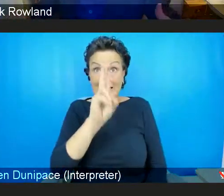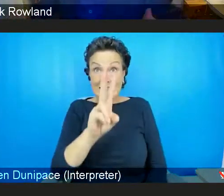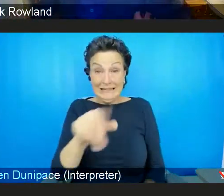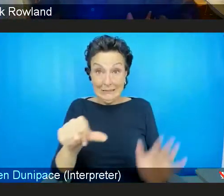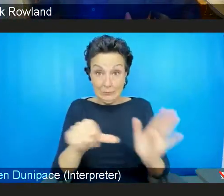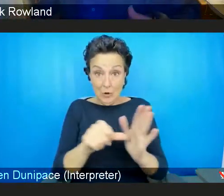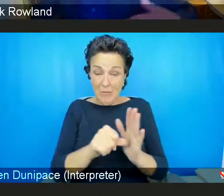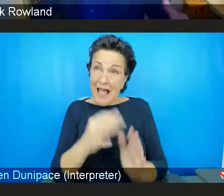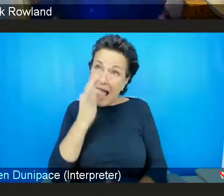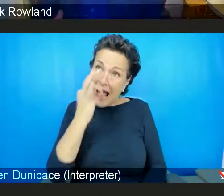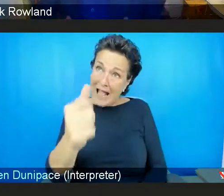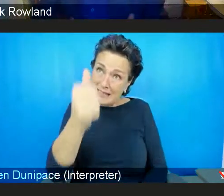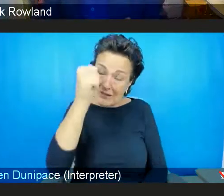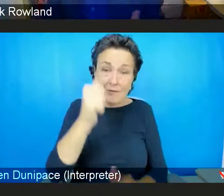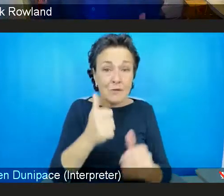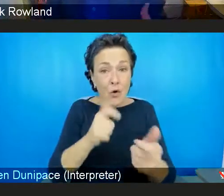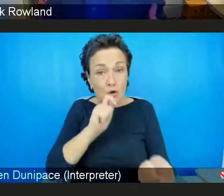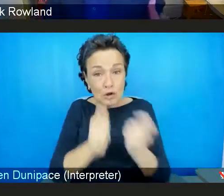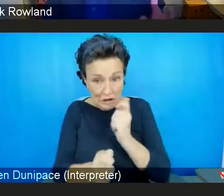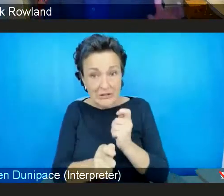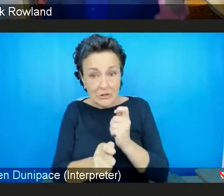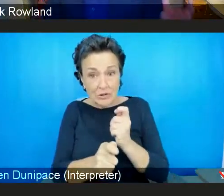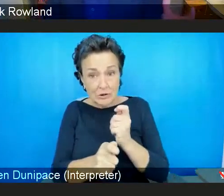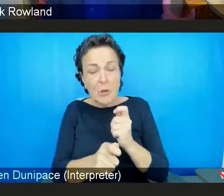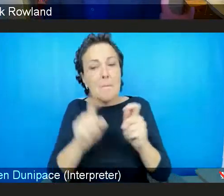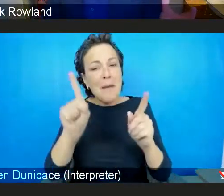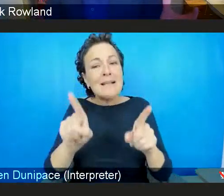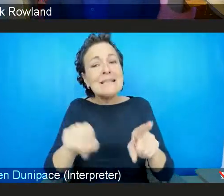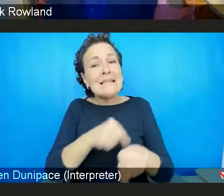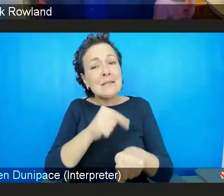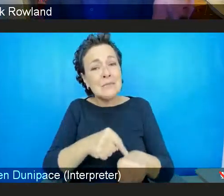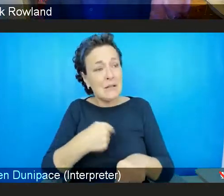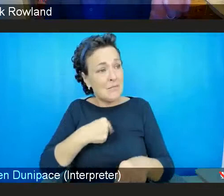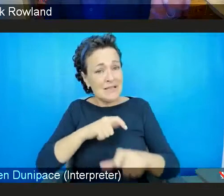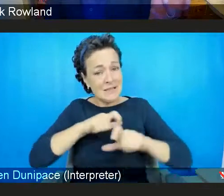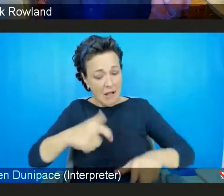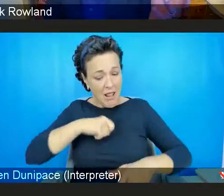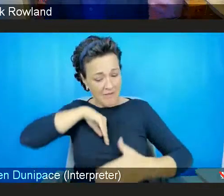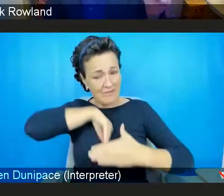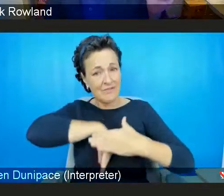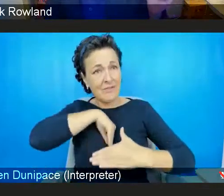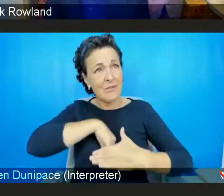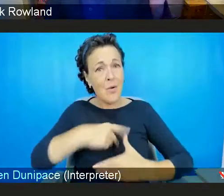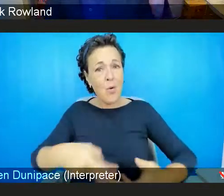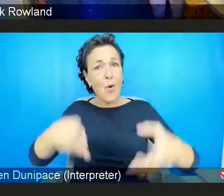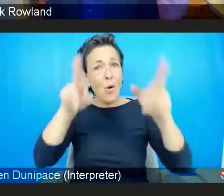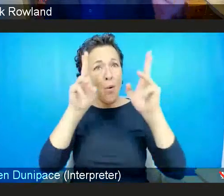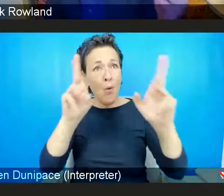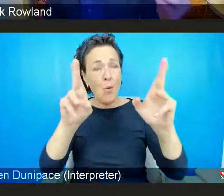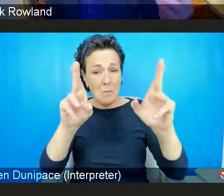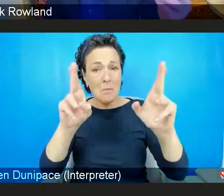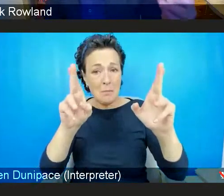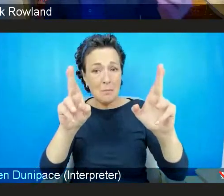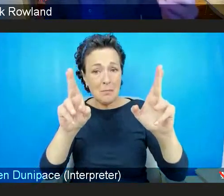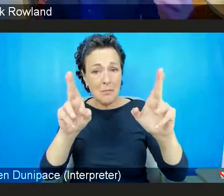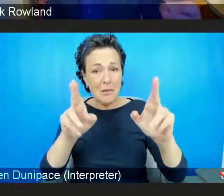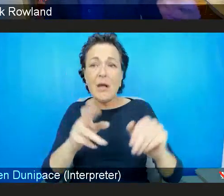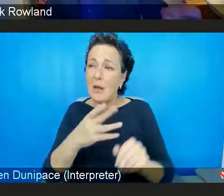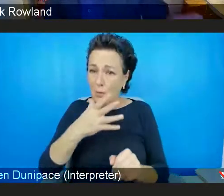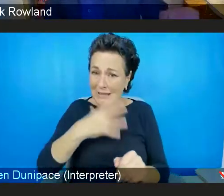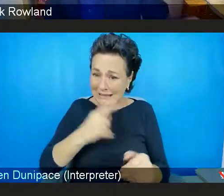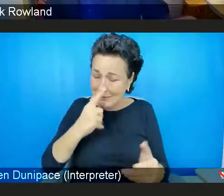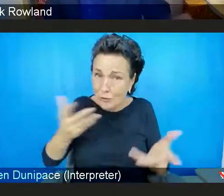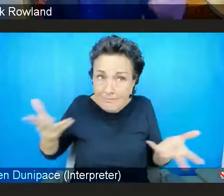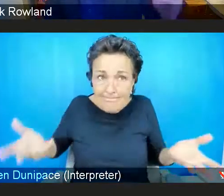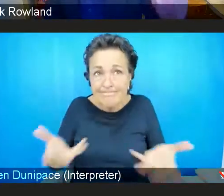time, have a way of holding hope out that we can that we we we we need to push our political leaders for the